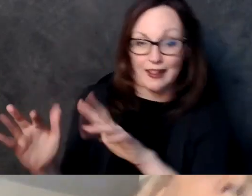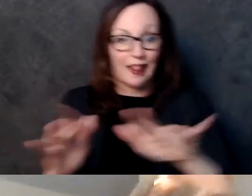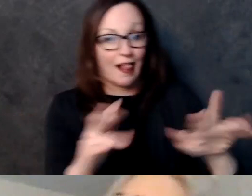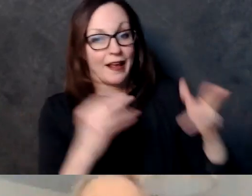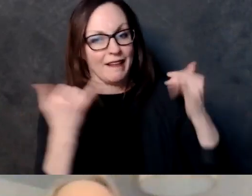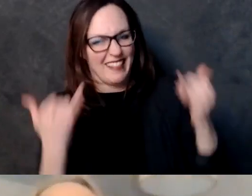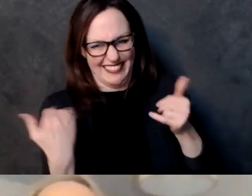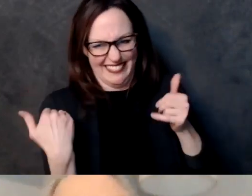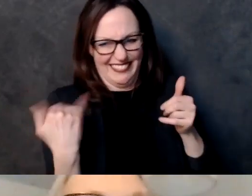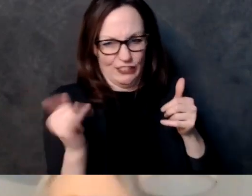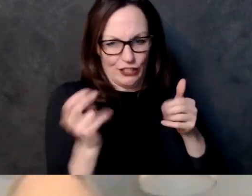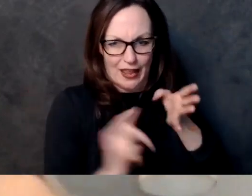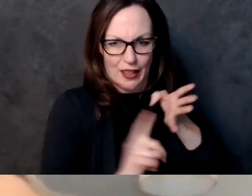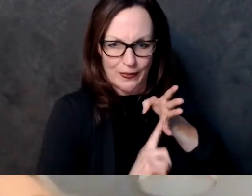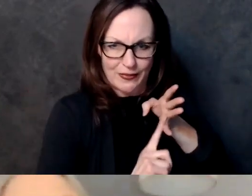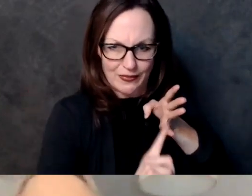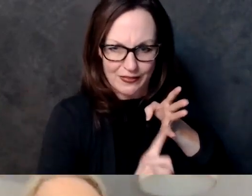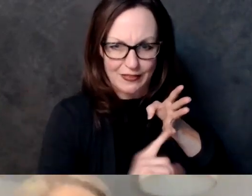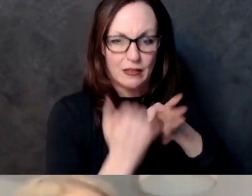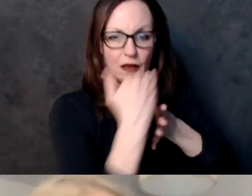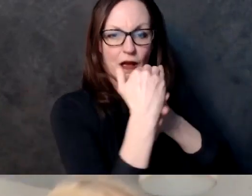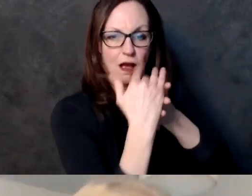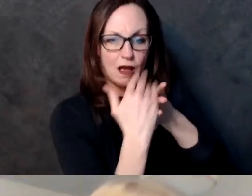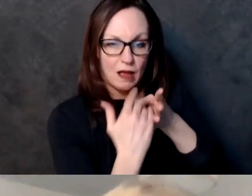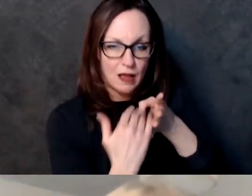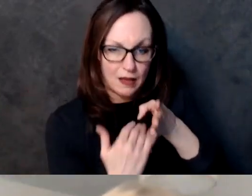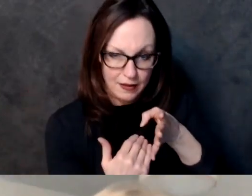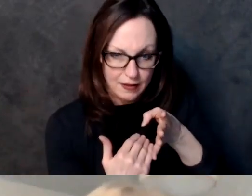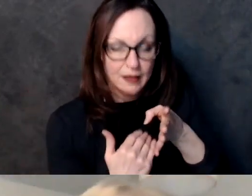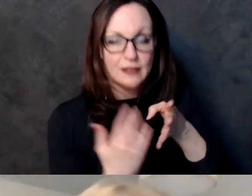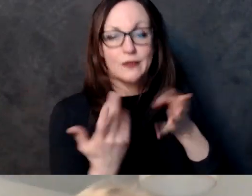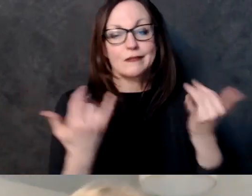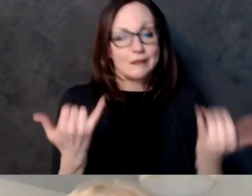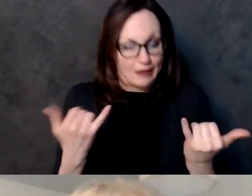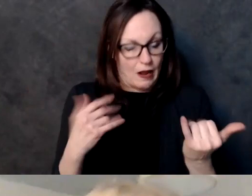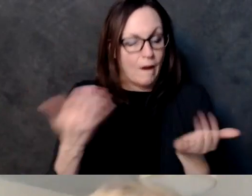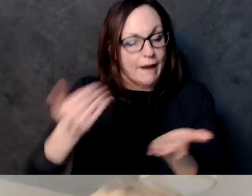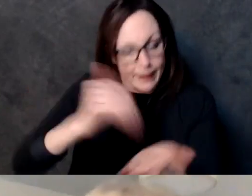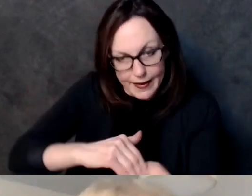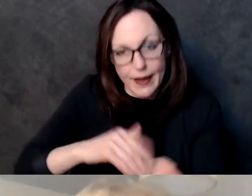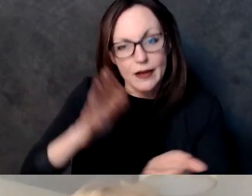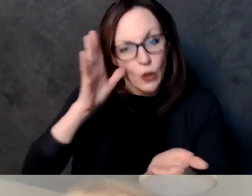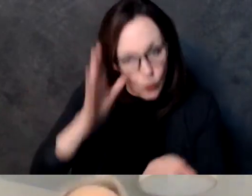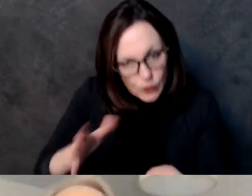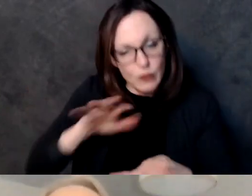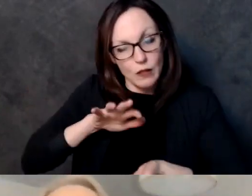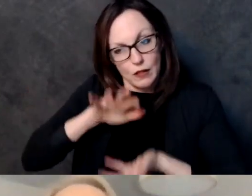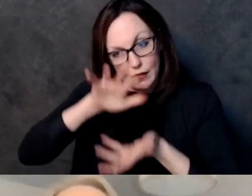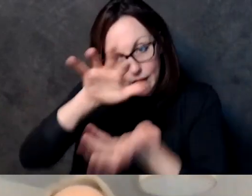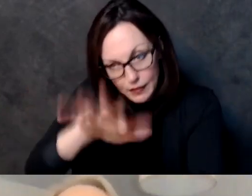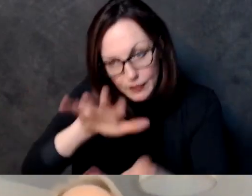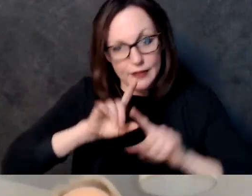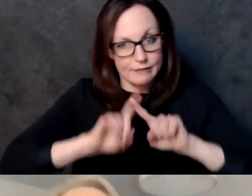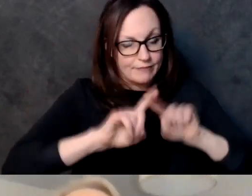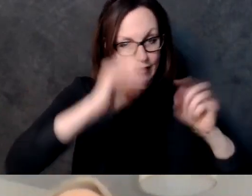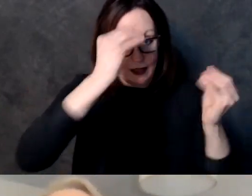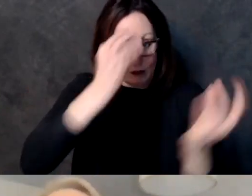begin drafting a set of maps to the legislature uh legislature will then choose to accept the people's maps or ignore the people's non-partisan